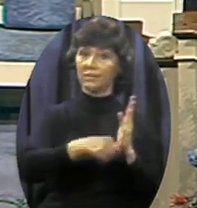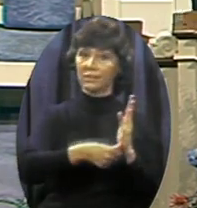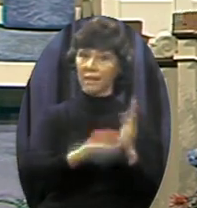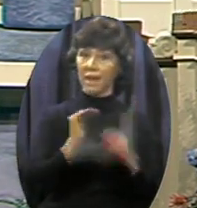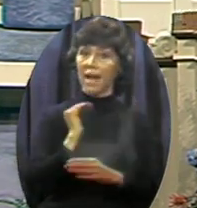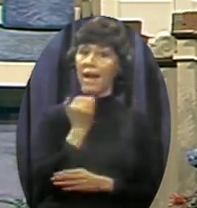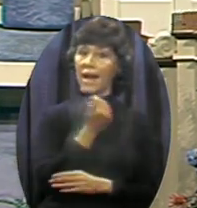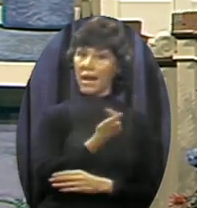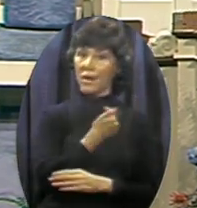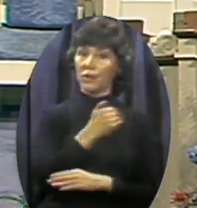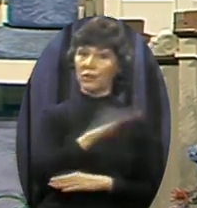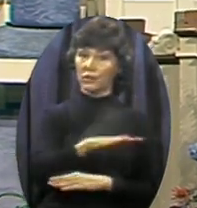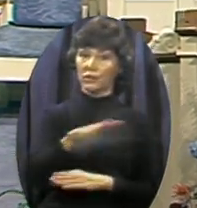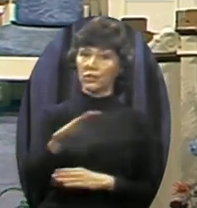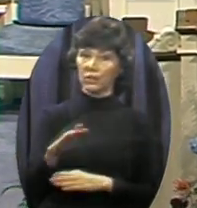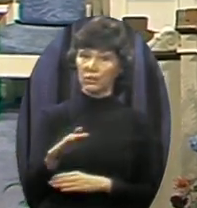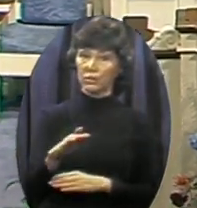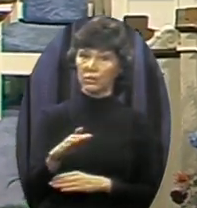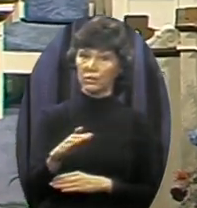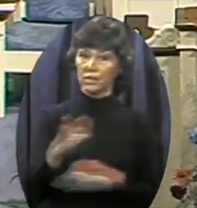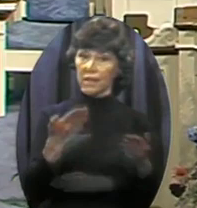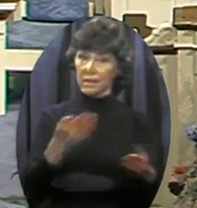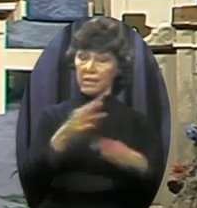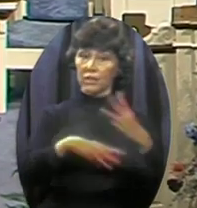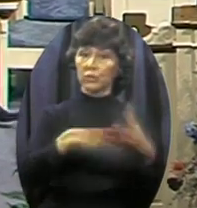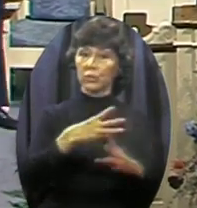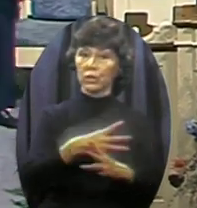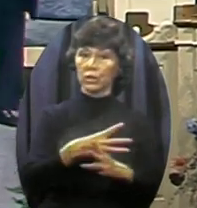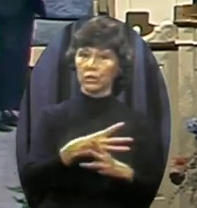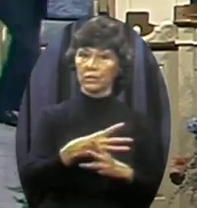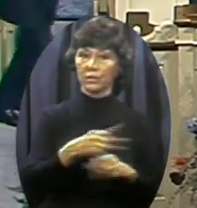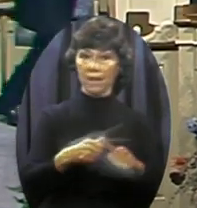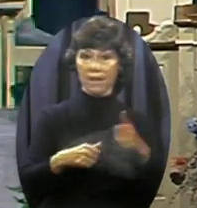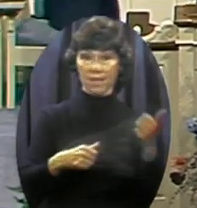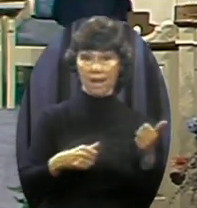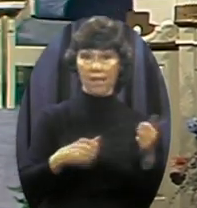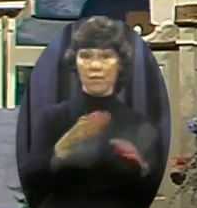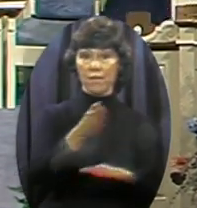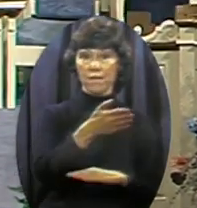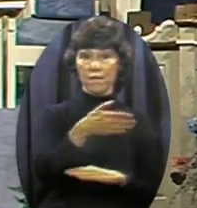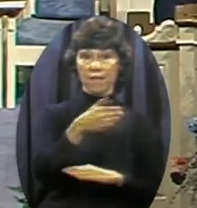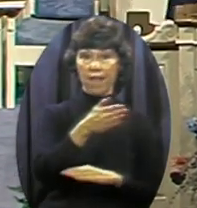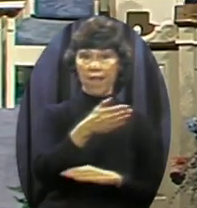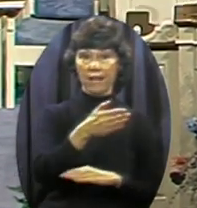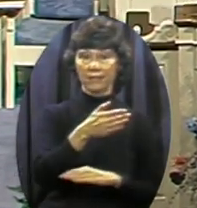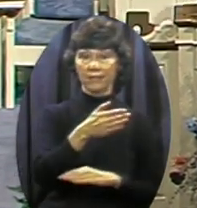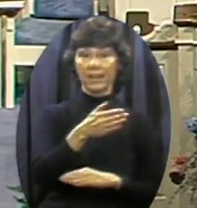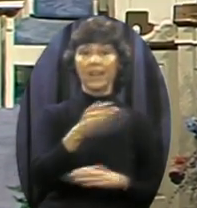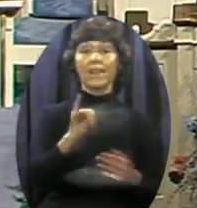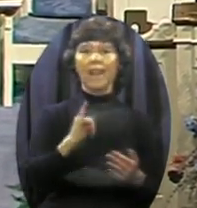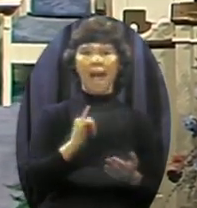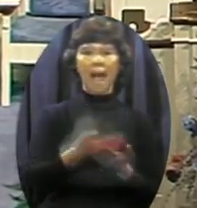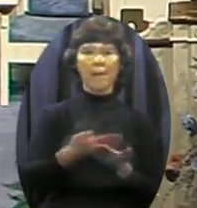Mack Evans, Don Norman I wish you'd come here for a moment I bought this flag and begrudged every dime of it